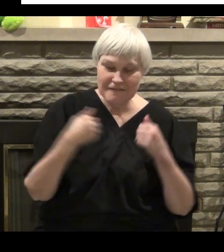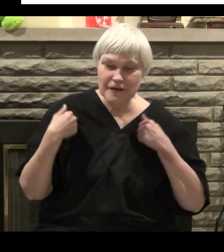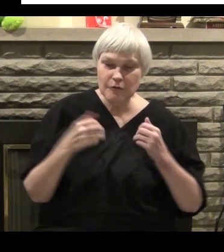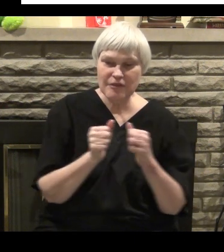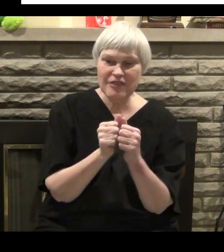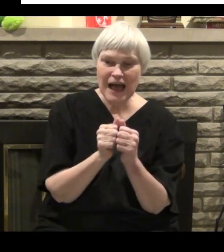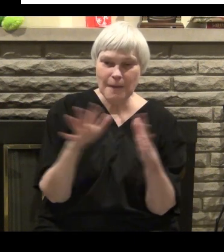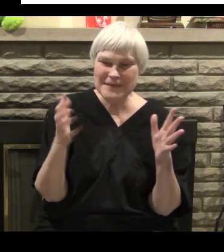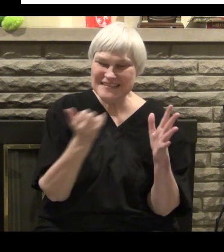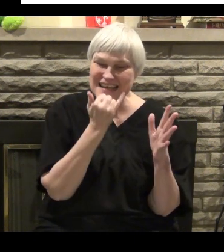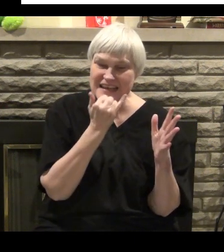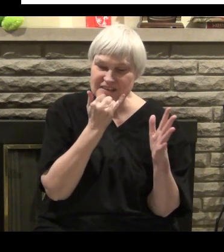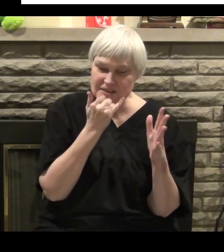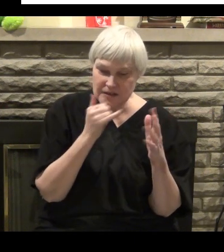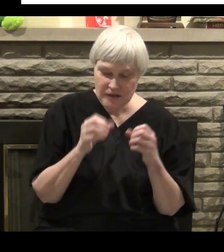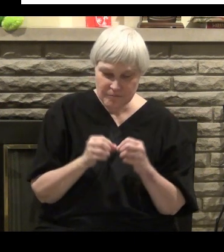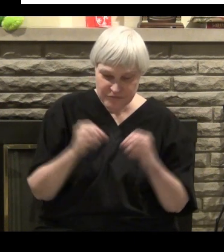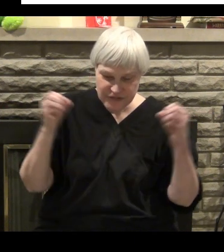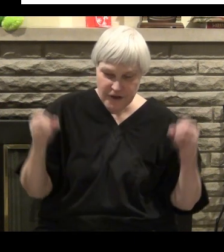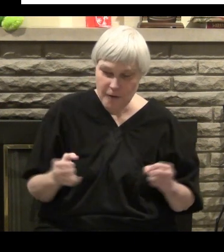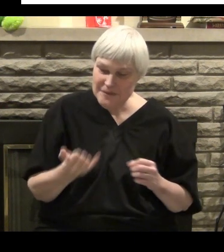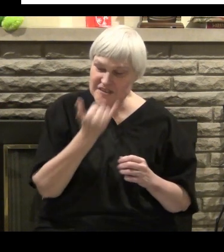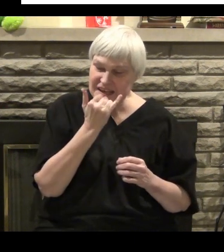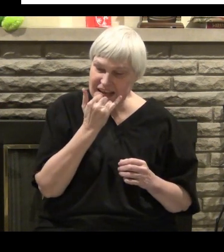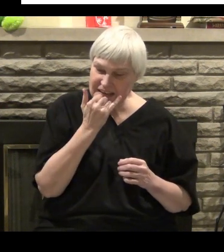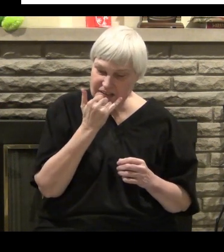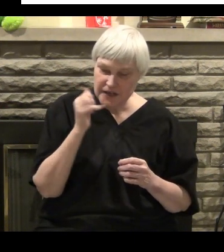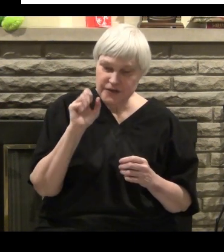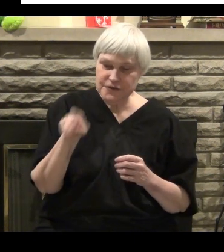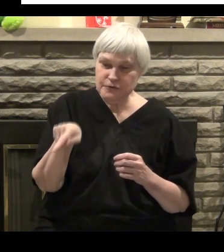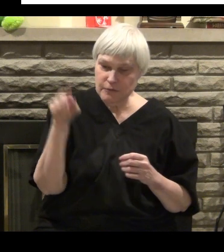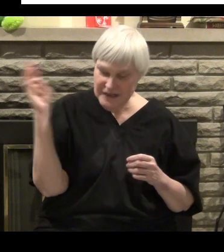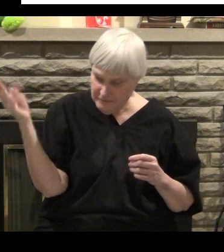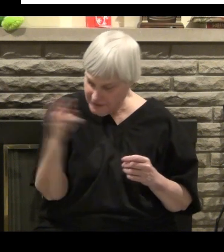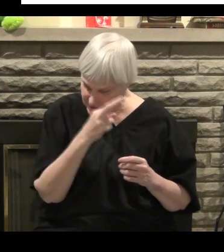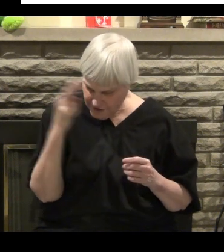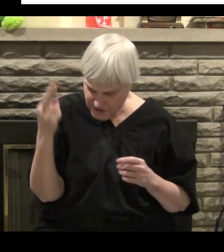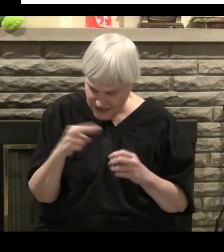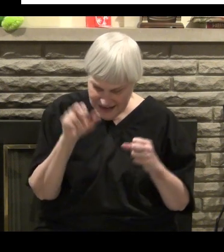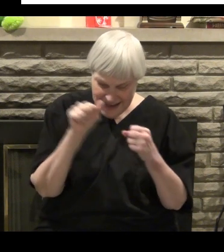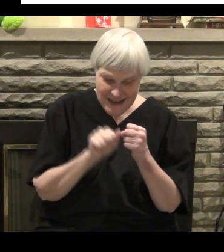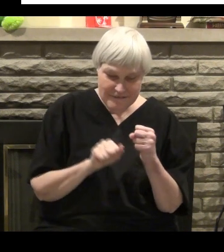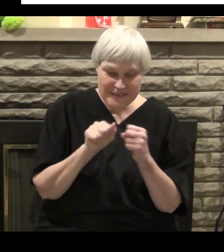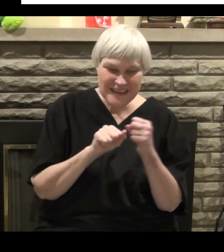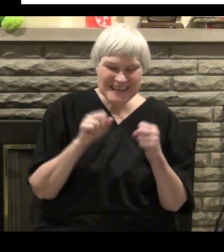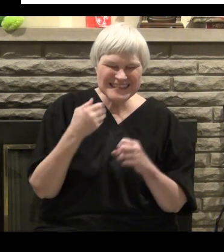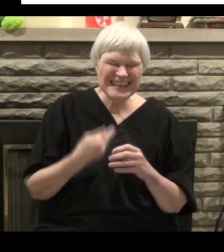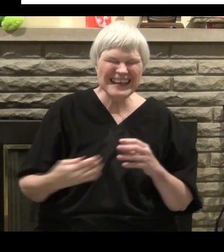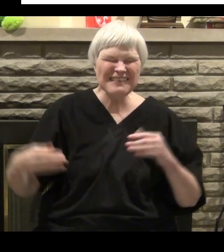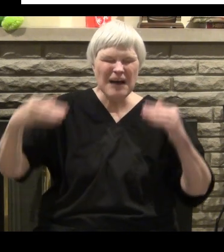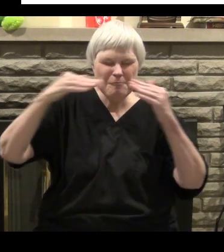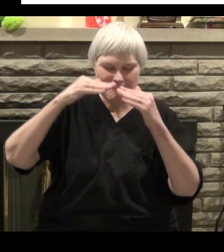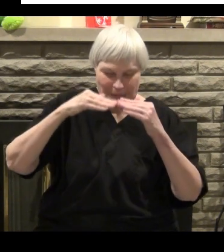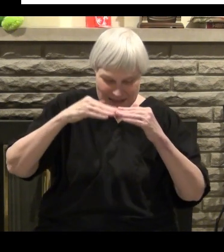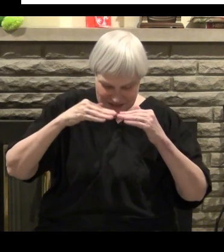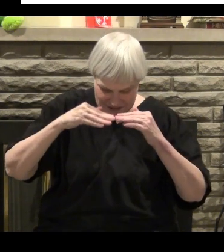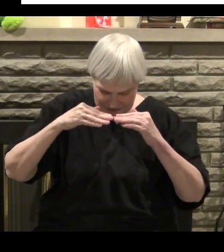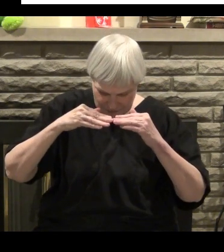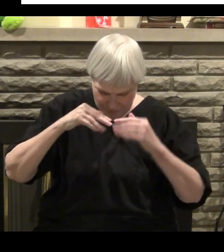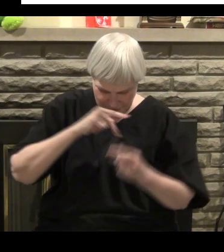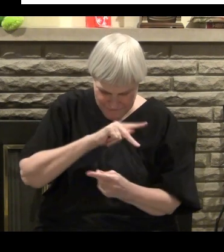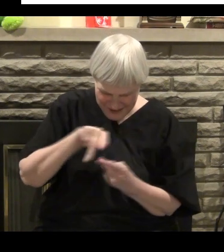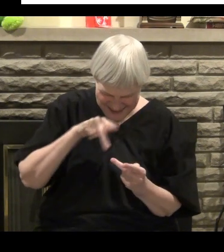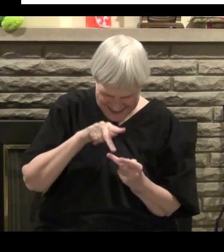that it's the only Bible we have that's infallible. There's no error in it. You go and you start checking it out there and